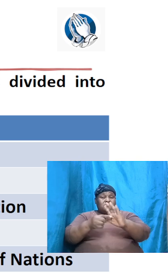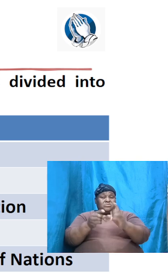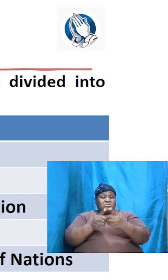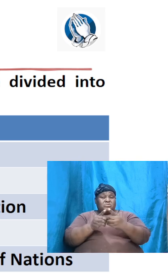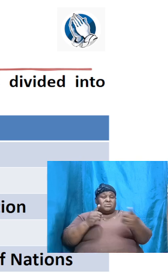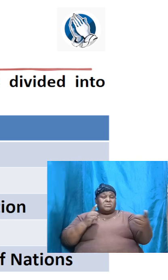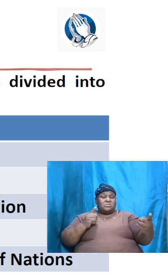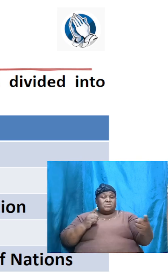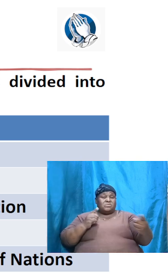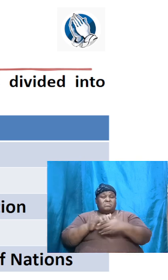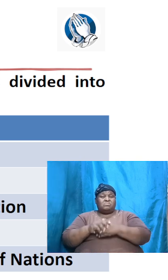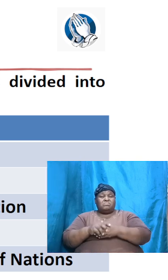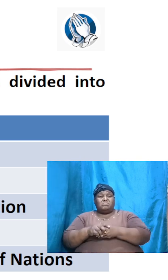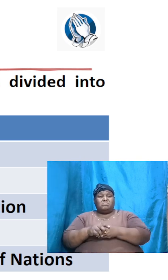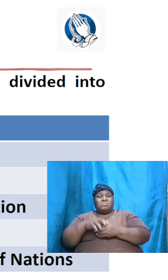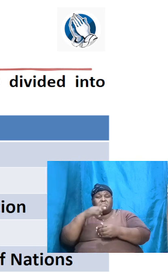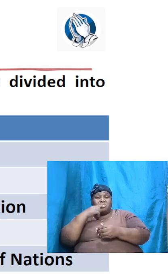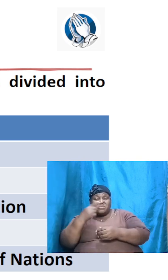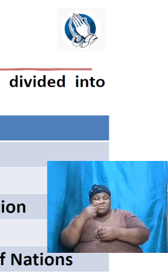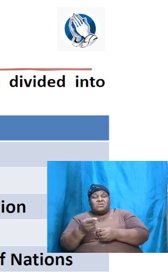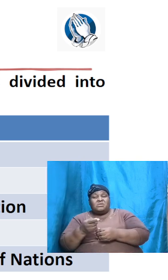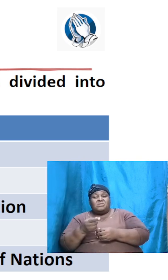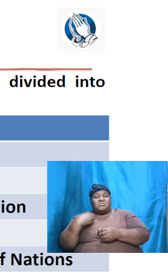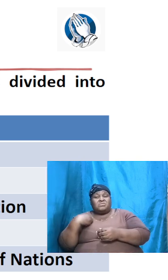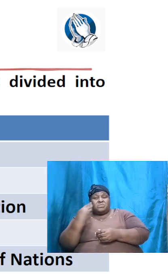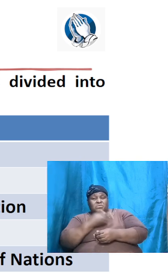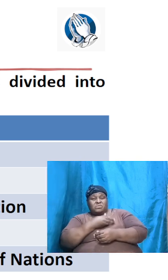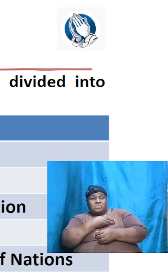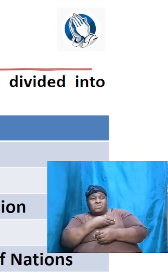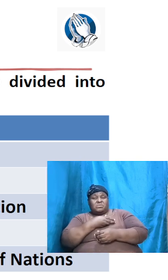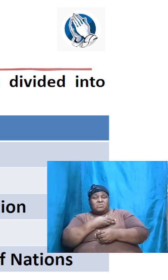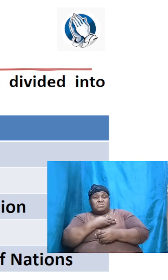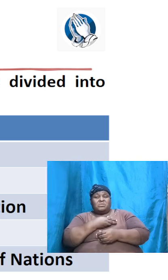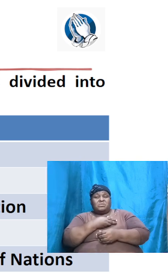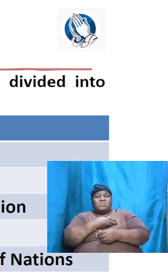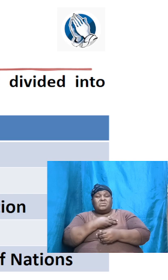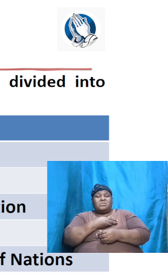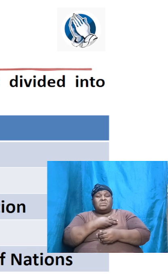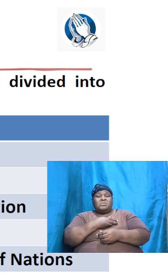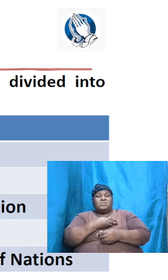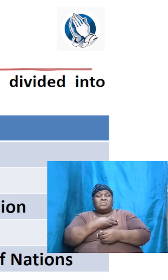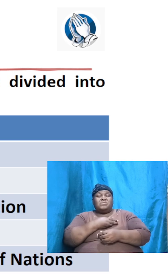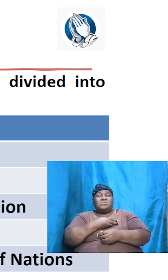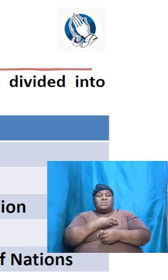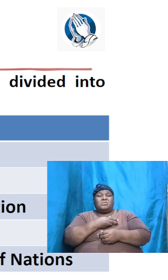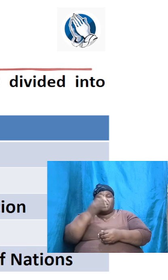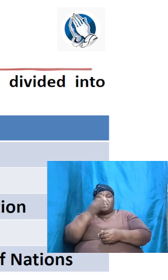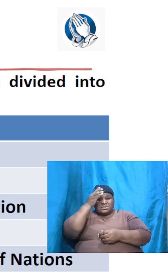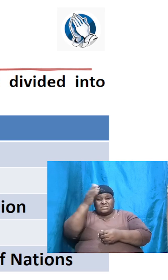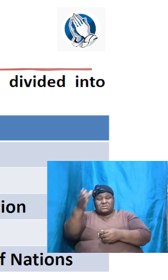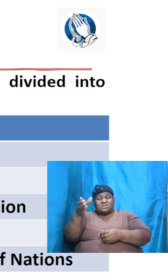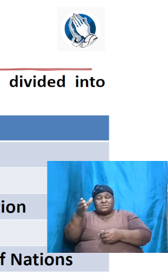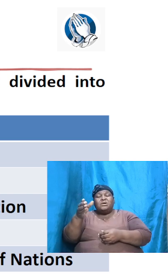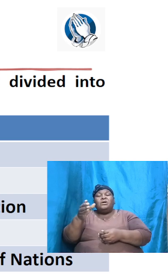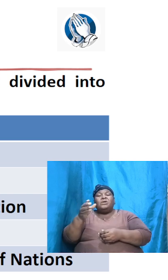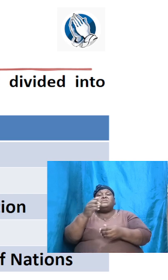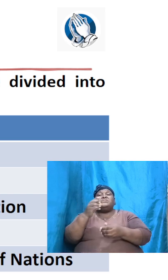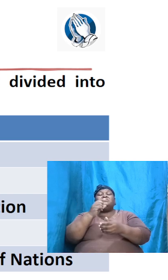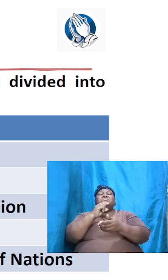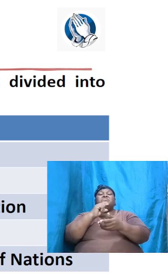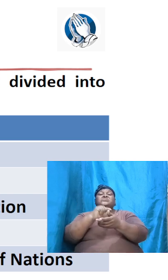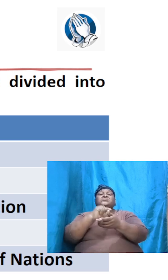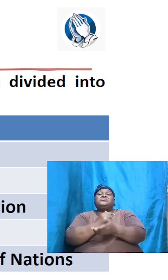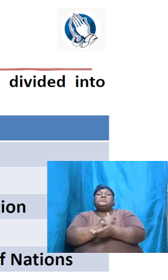indicate to us that the contents of Genesis can be divided into